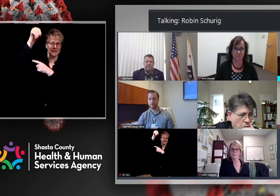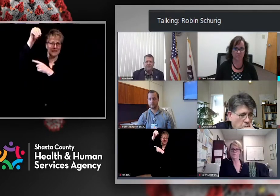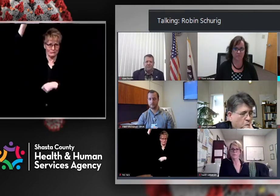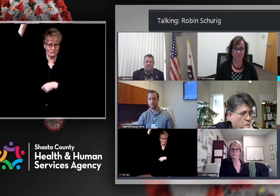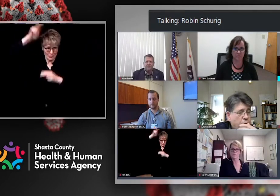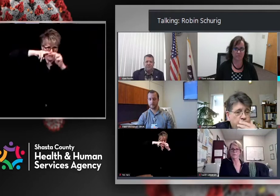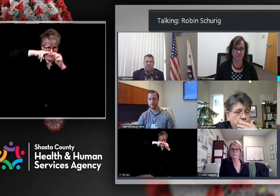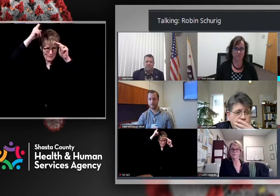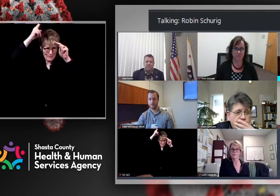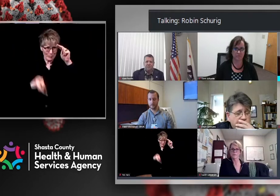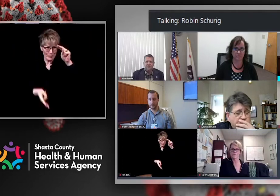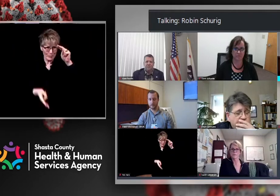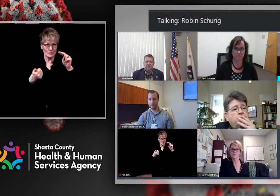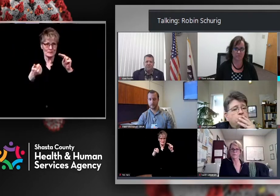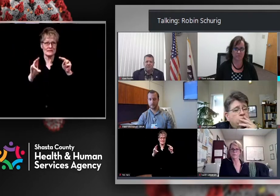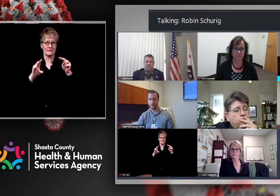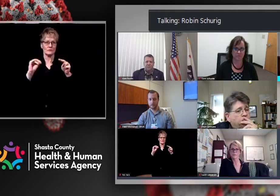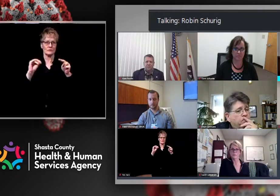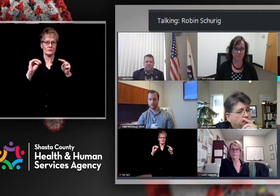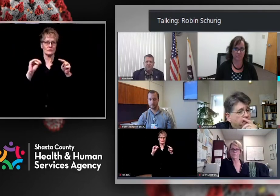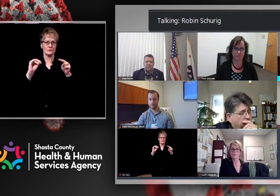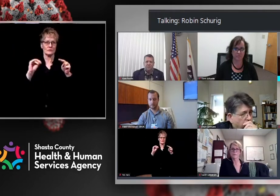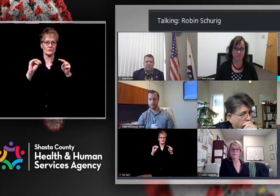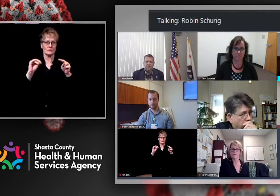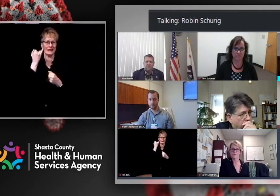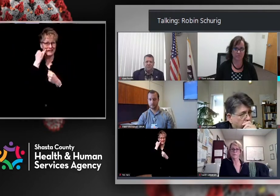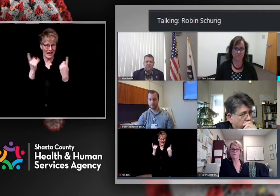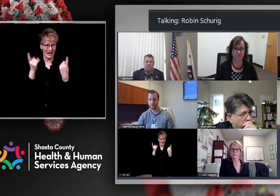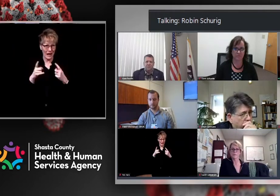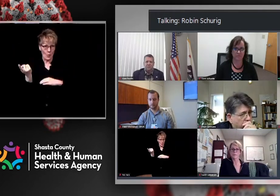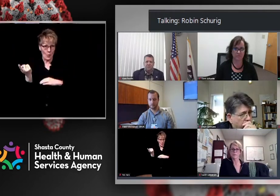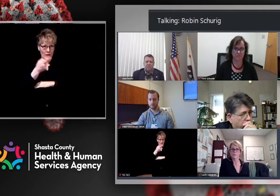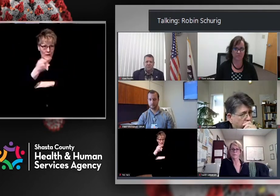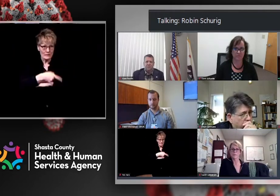then it could increase again the following day. But we don't believe that it's accurate.